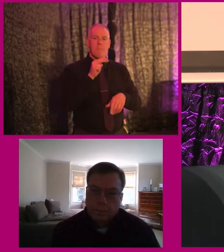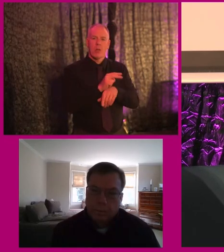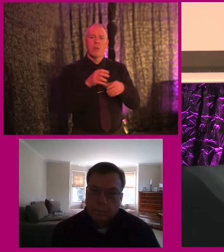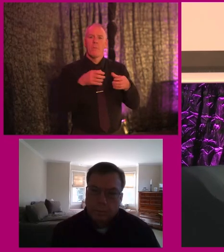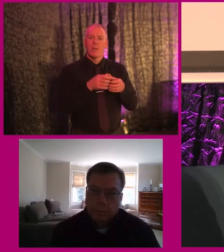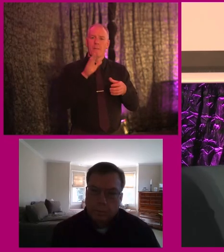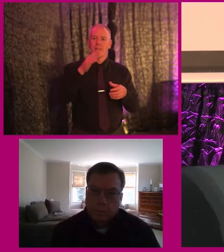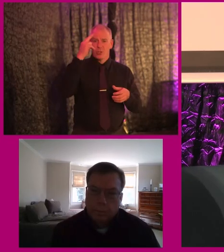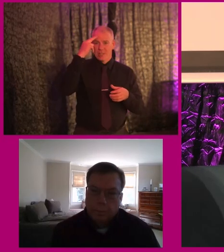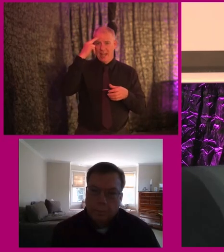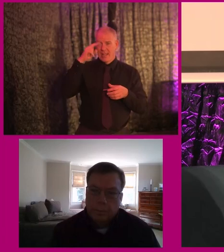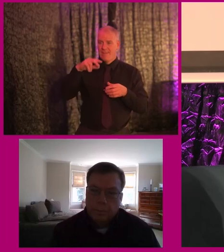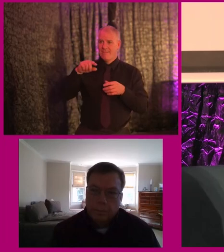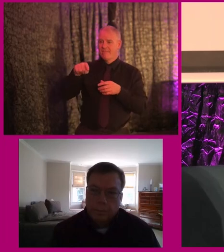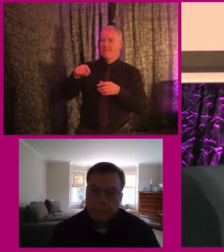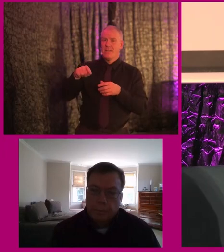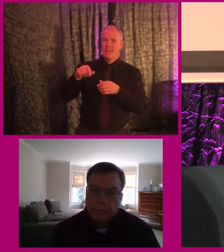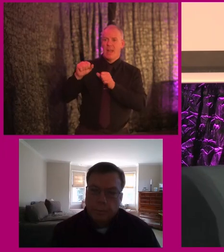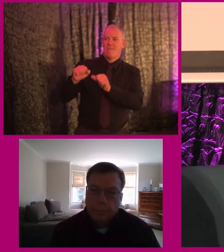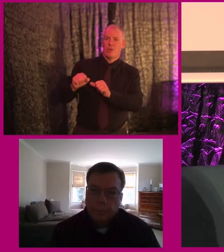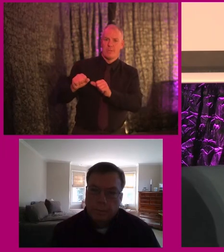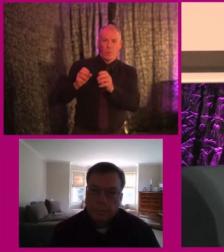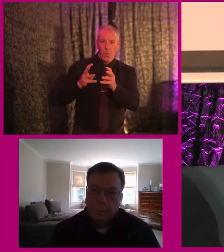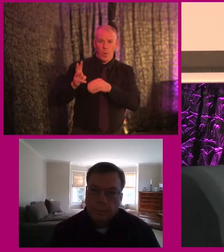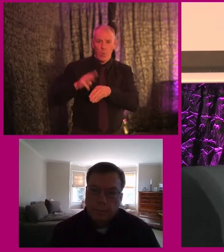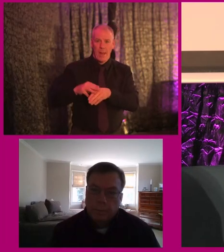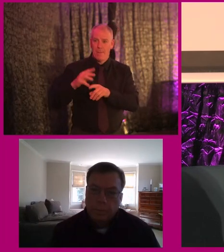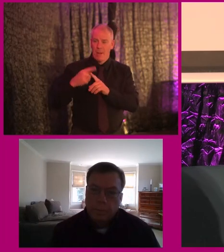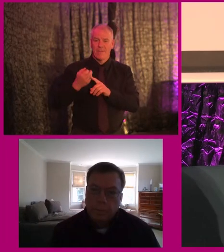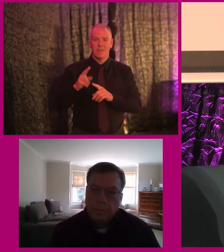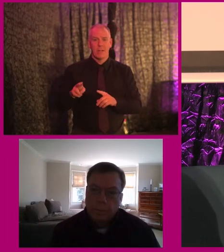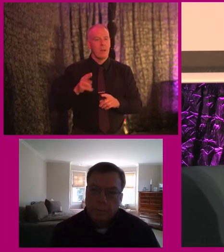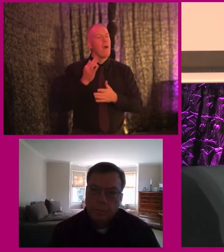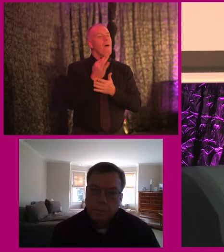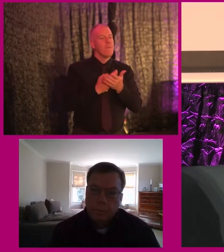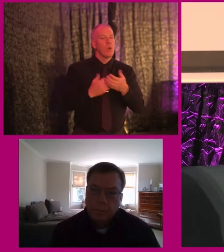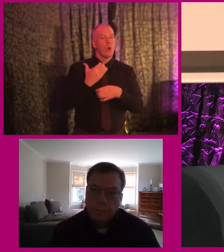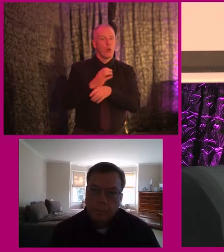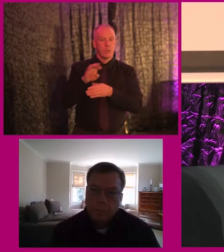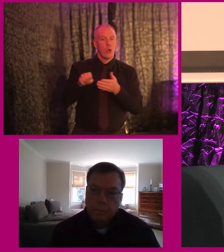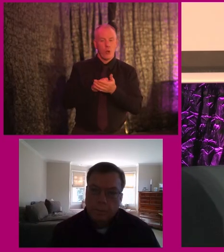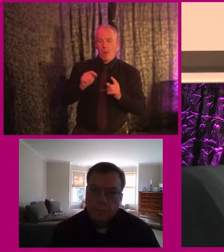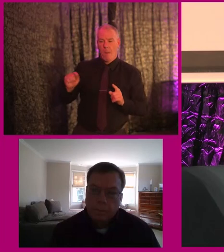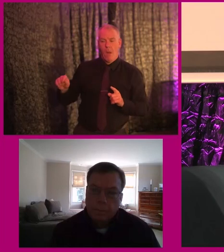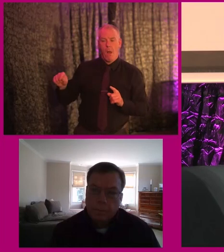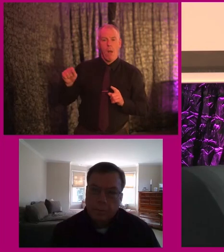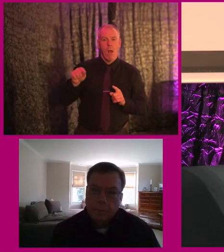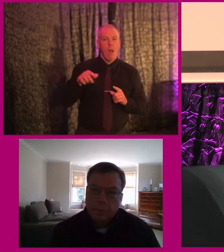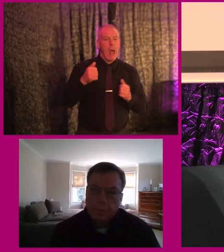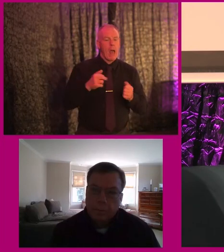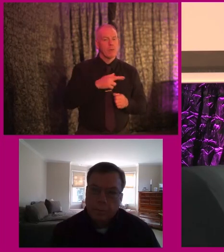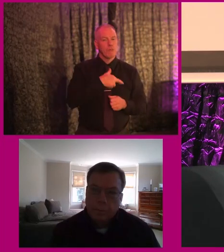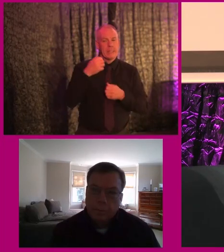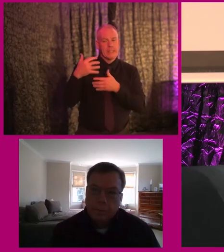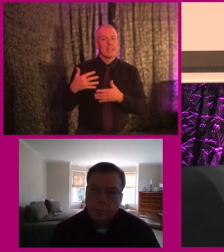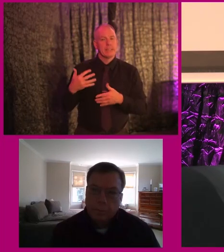understands if the whole circle of, of enforcement works in a, in a good way, but very few member states so far have, have any kind of real data on,